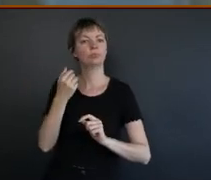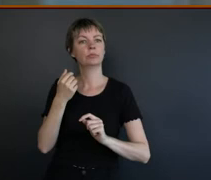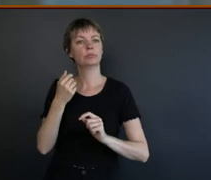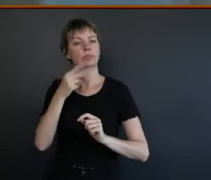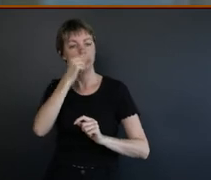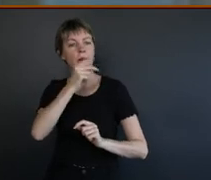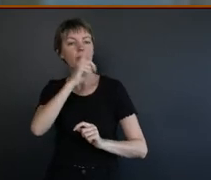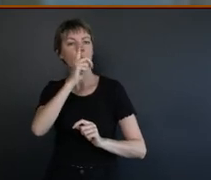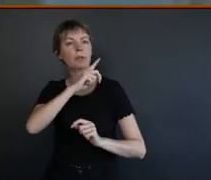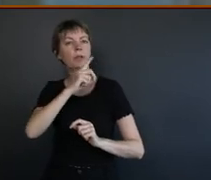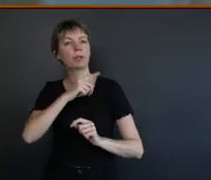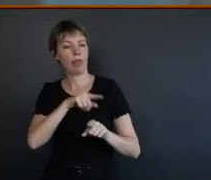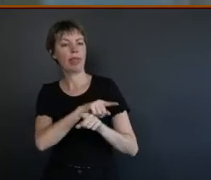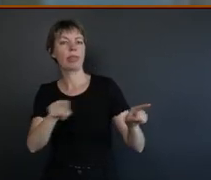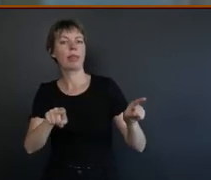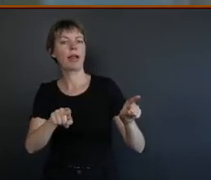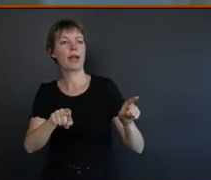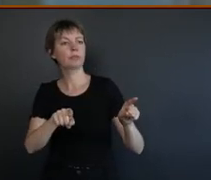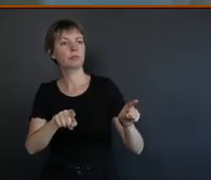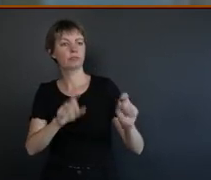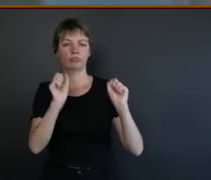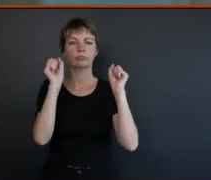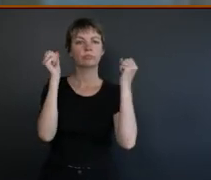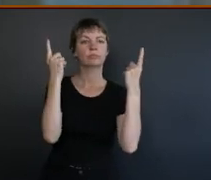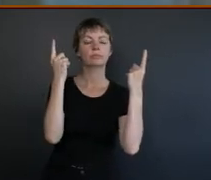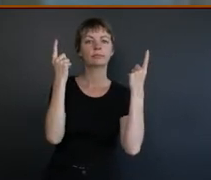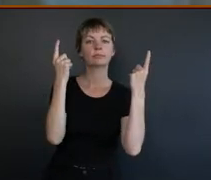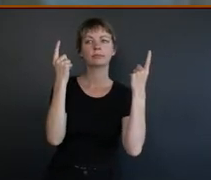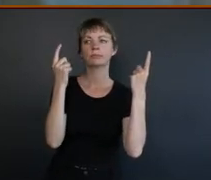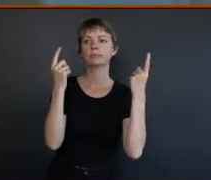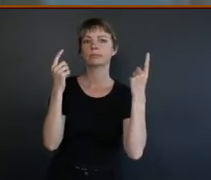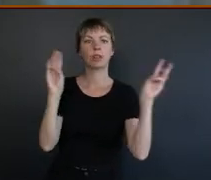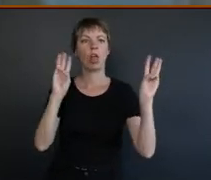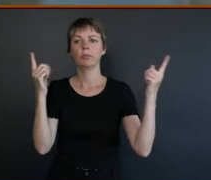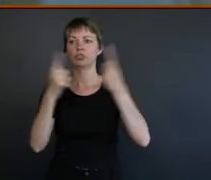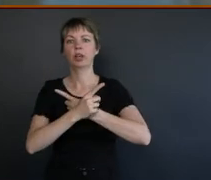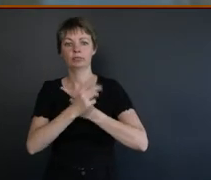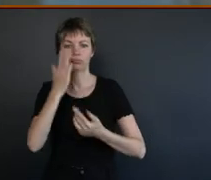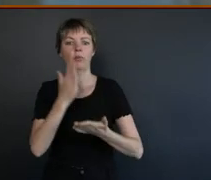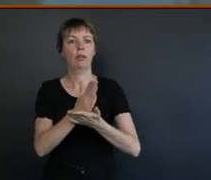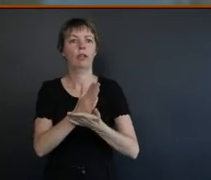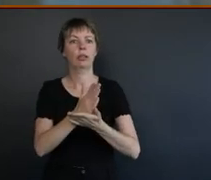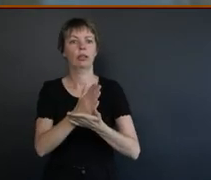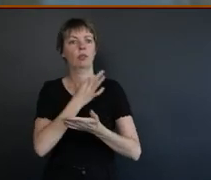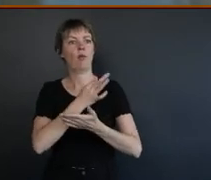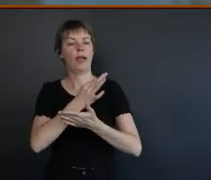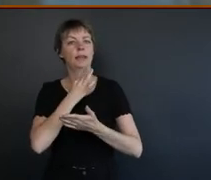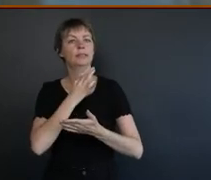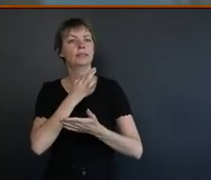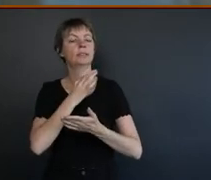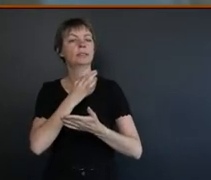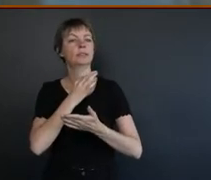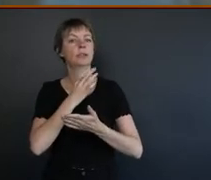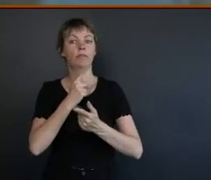much, you know, they very much see that climate change is a very real existential threat, not only to Indigenous